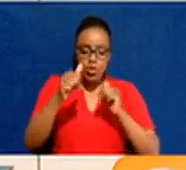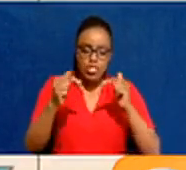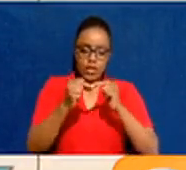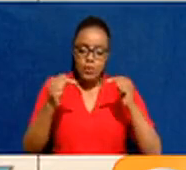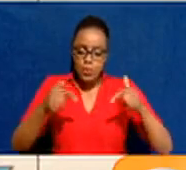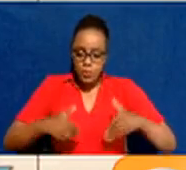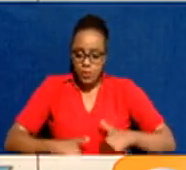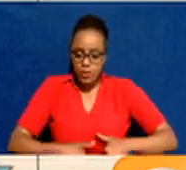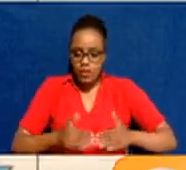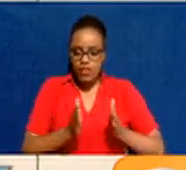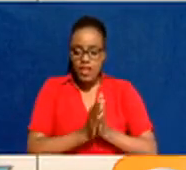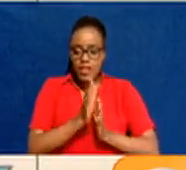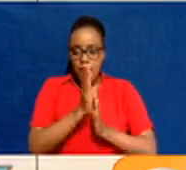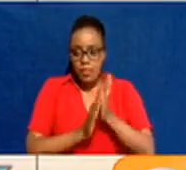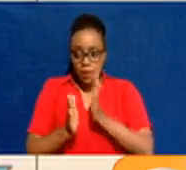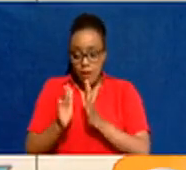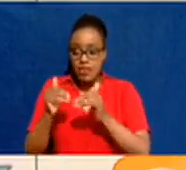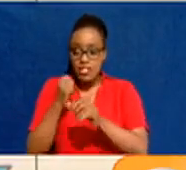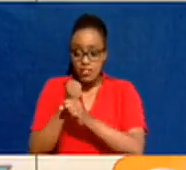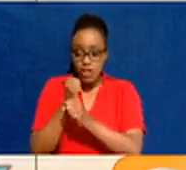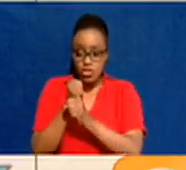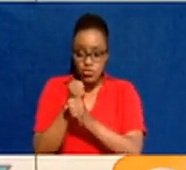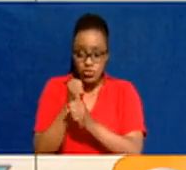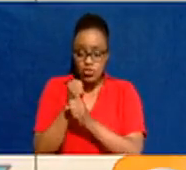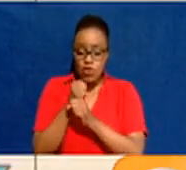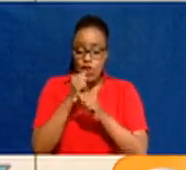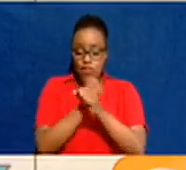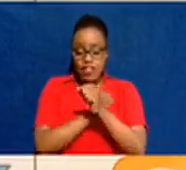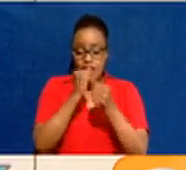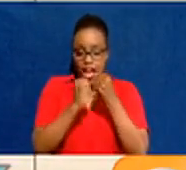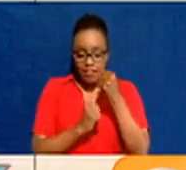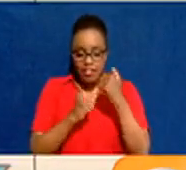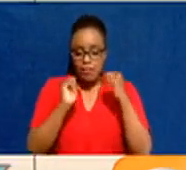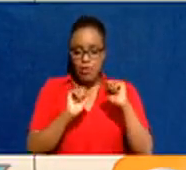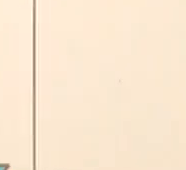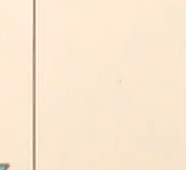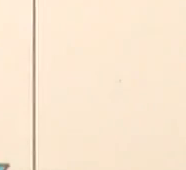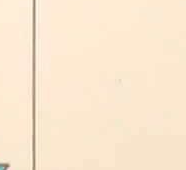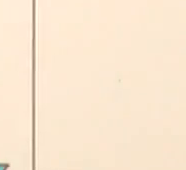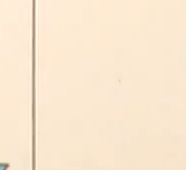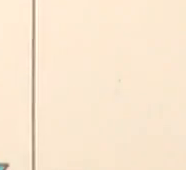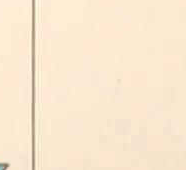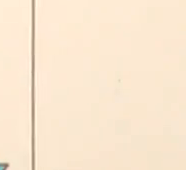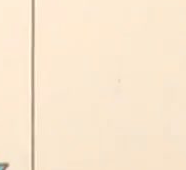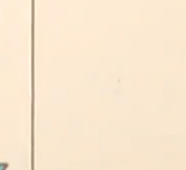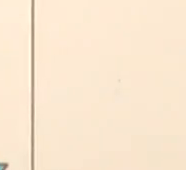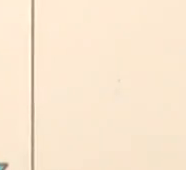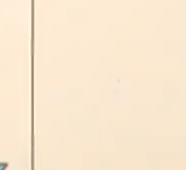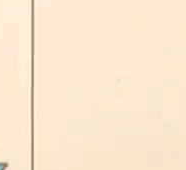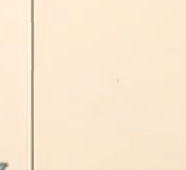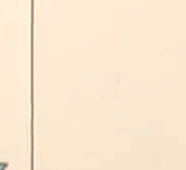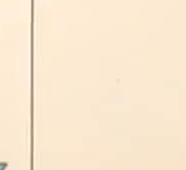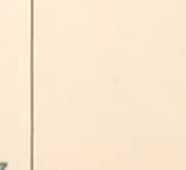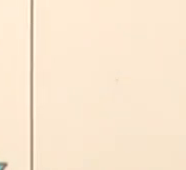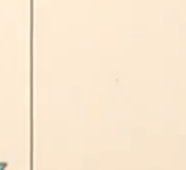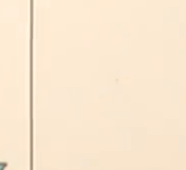and of course we encourage people to do water harvesting to enable them to gather enough water or harvest